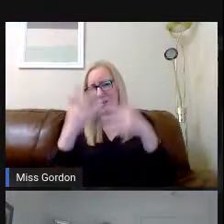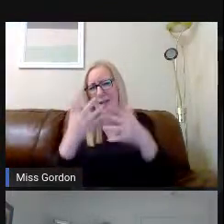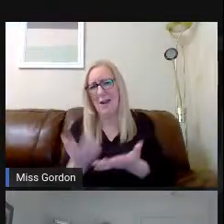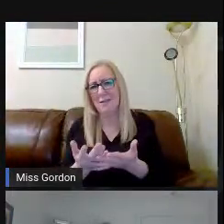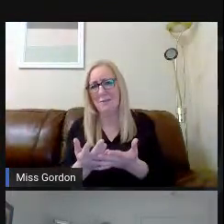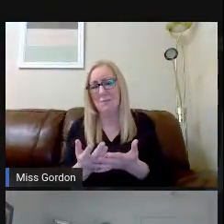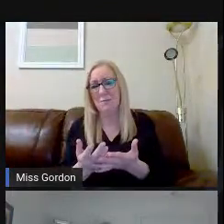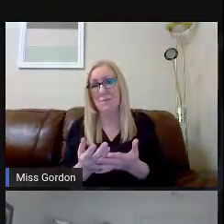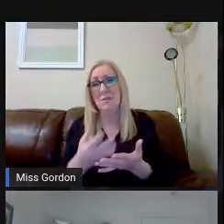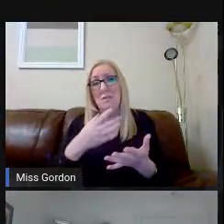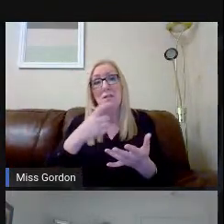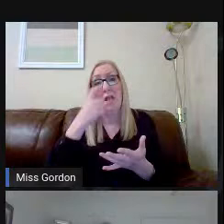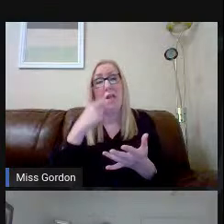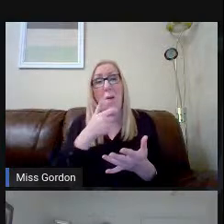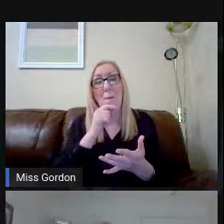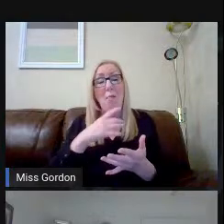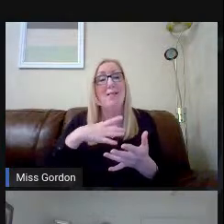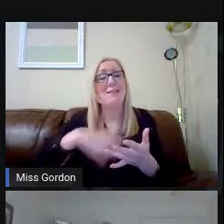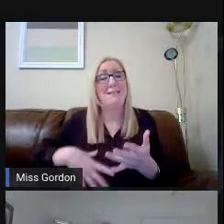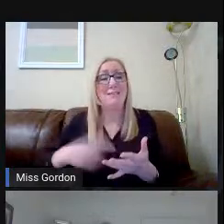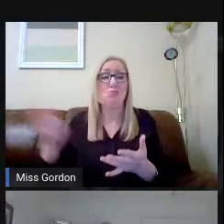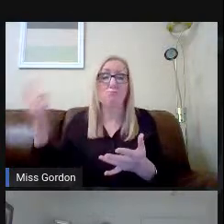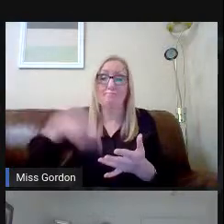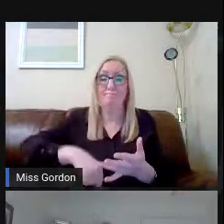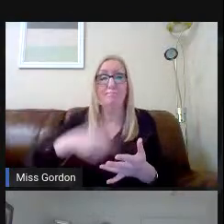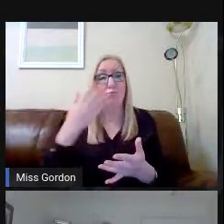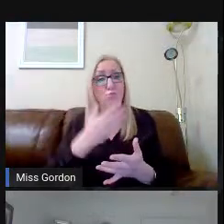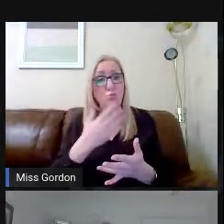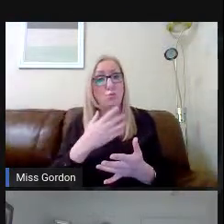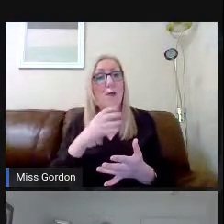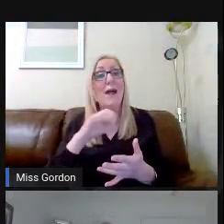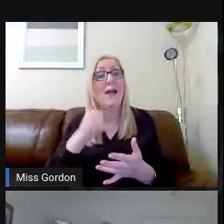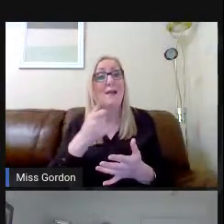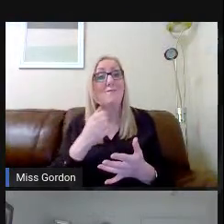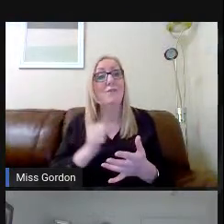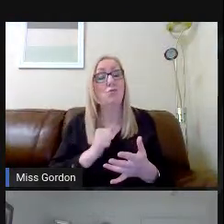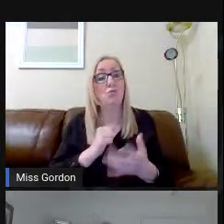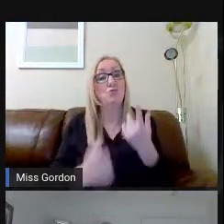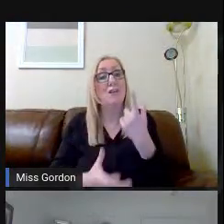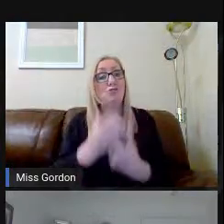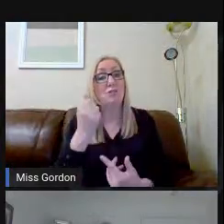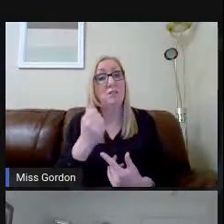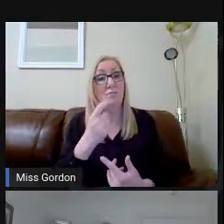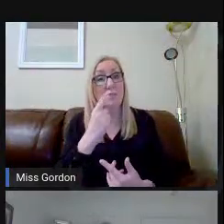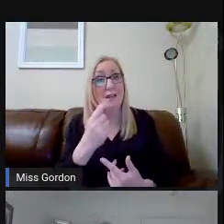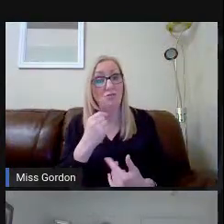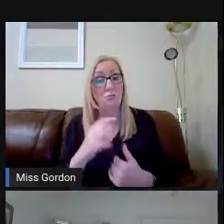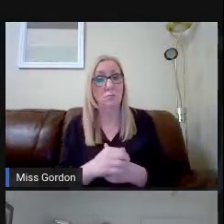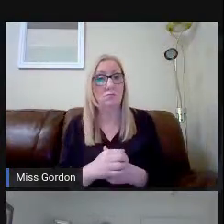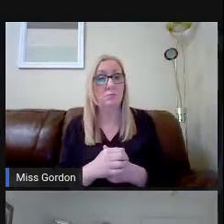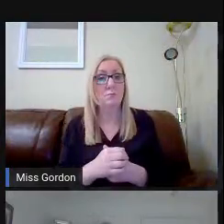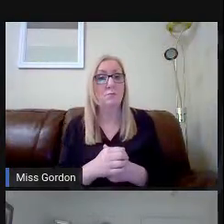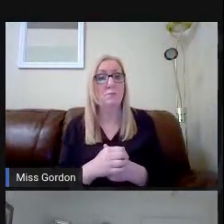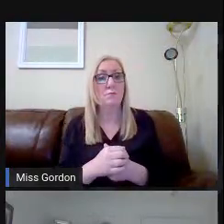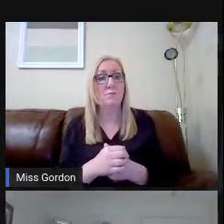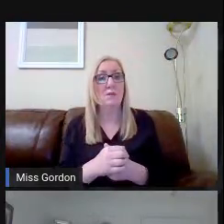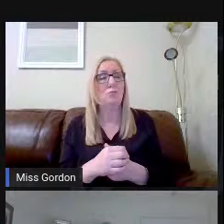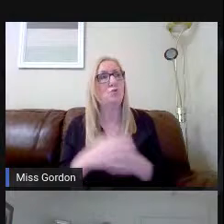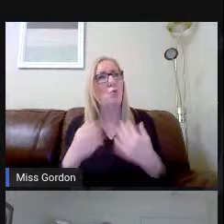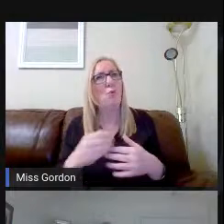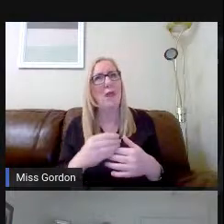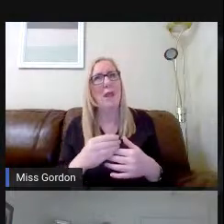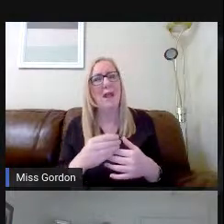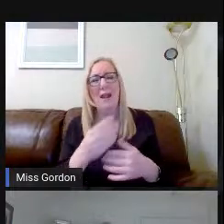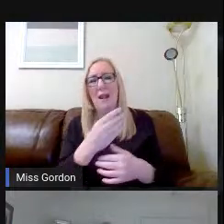school if they're going to achieve their potential. And obviously, at the moment, nobody's in school other than a very small number of pupils